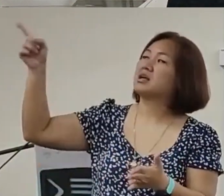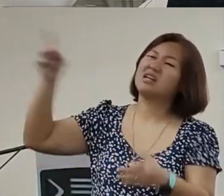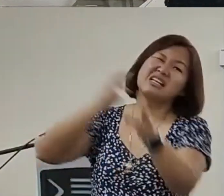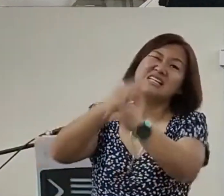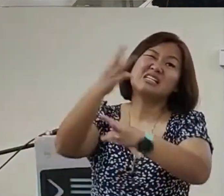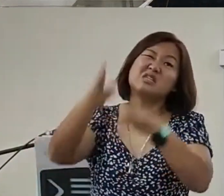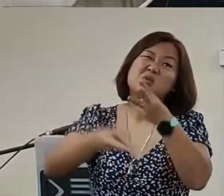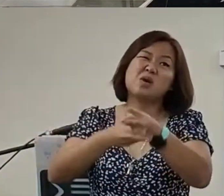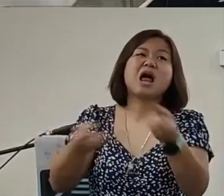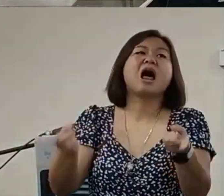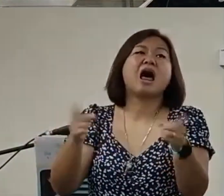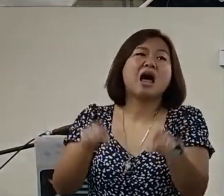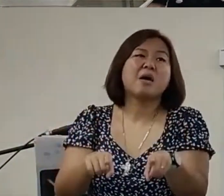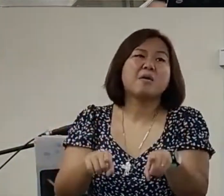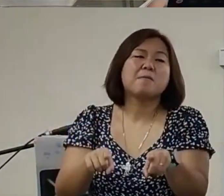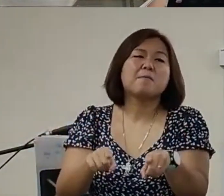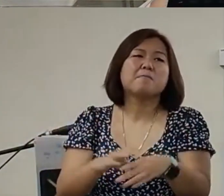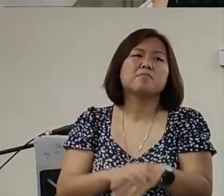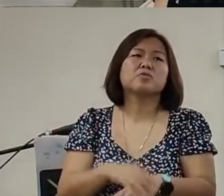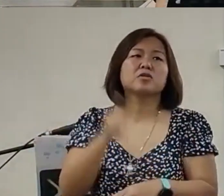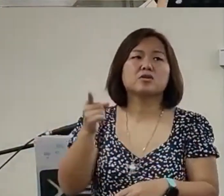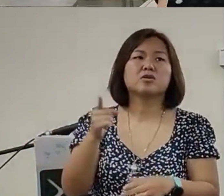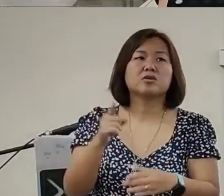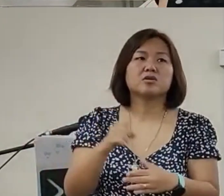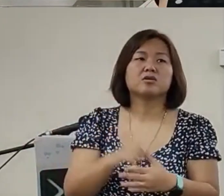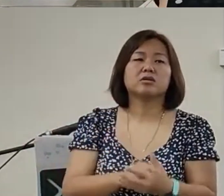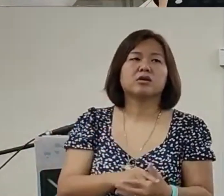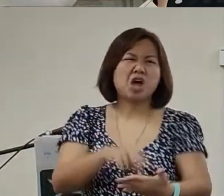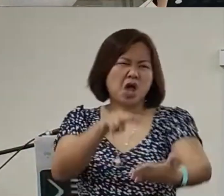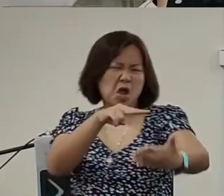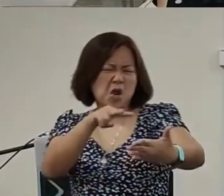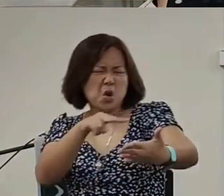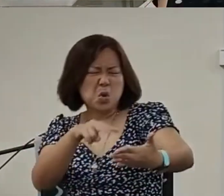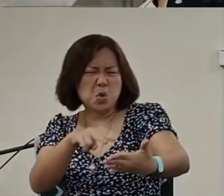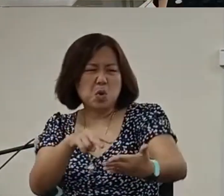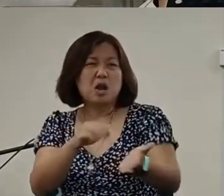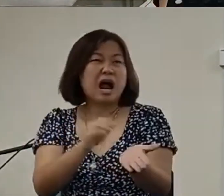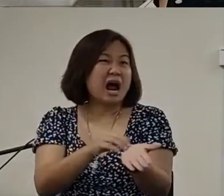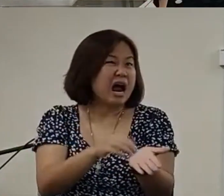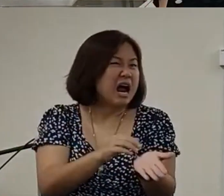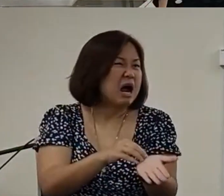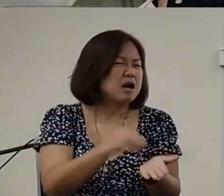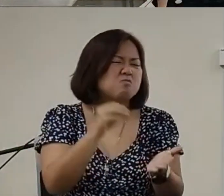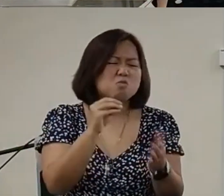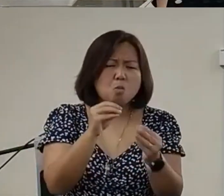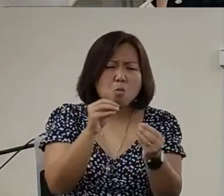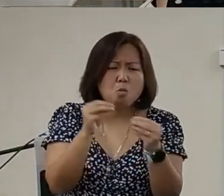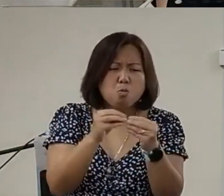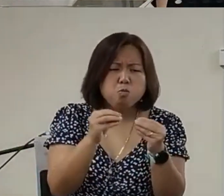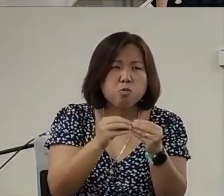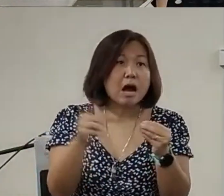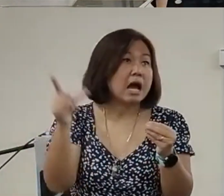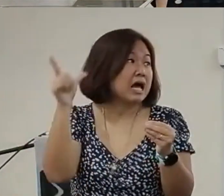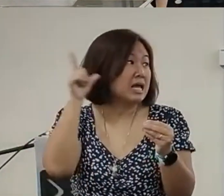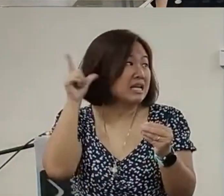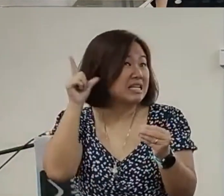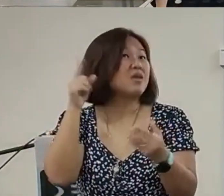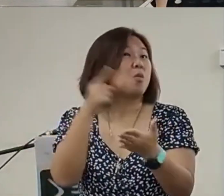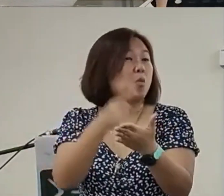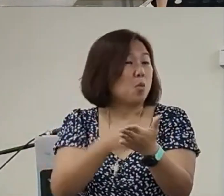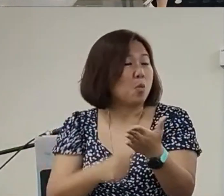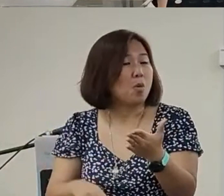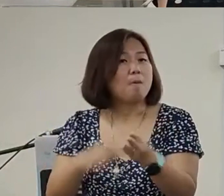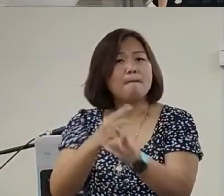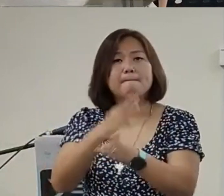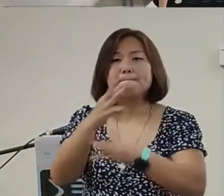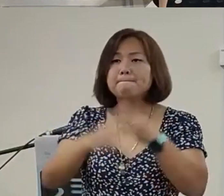in this countryThat countryYou spendHundred timesMoreListening to whatThe world